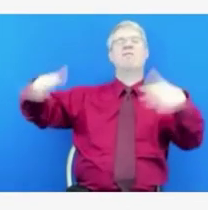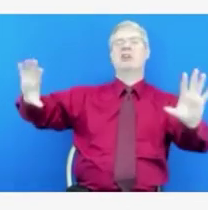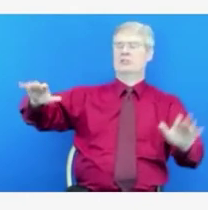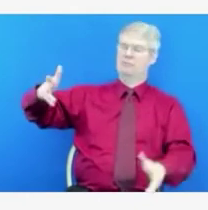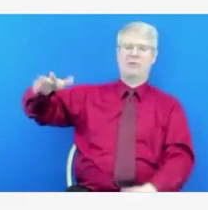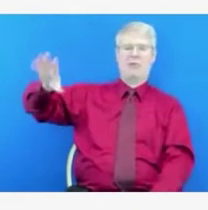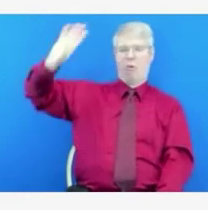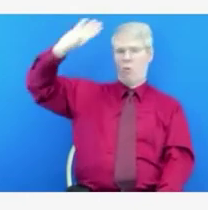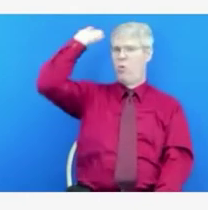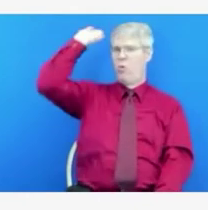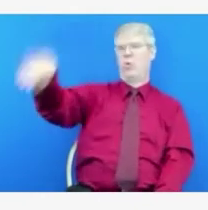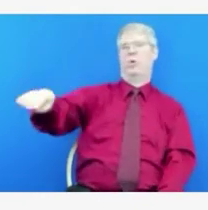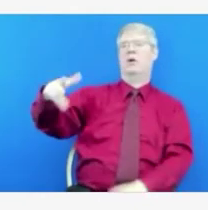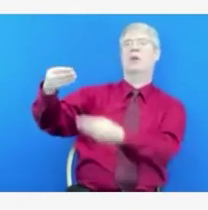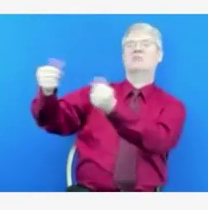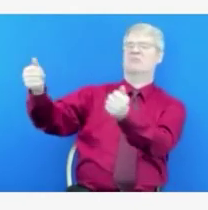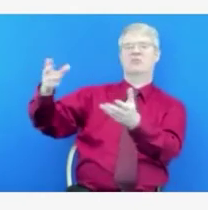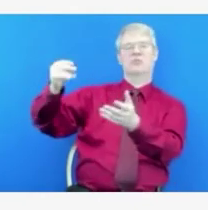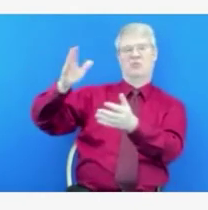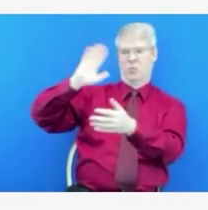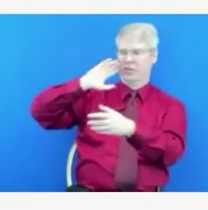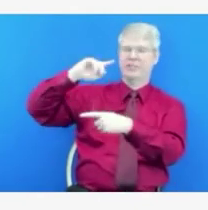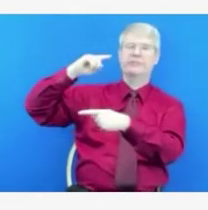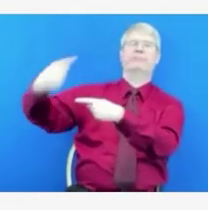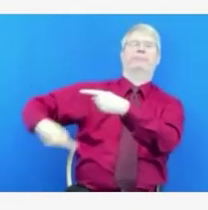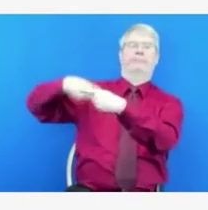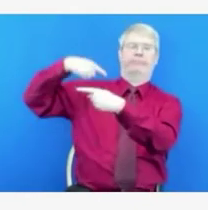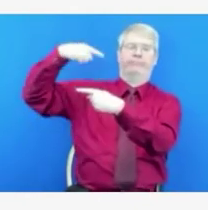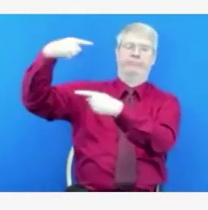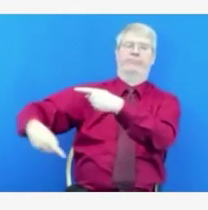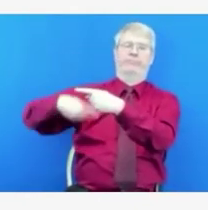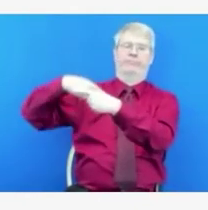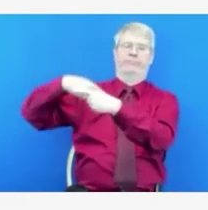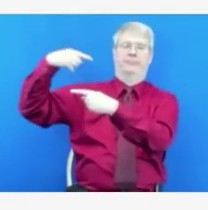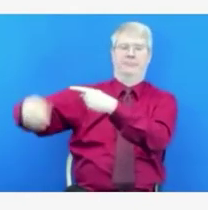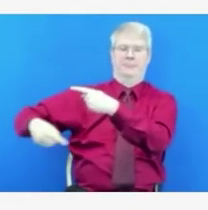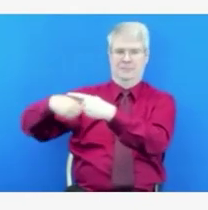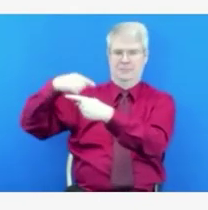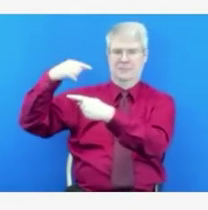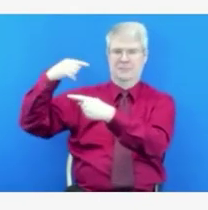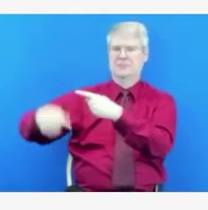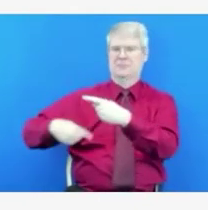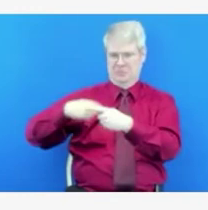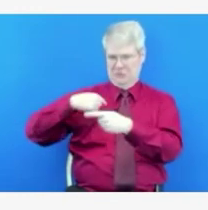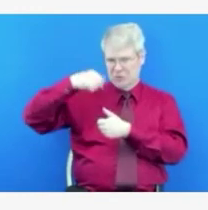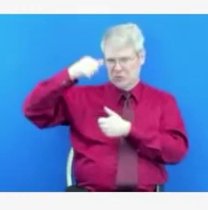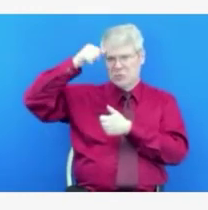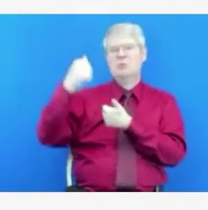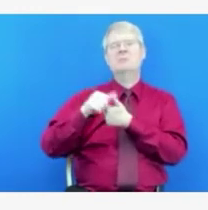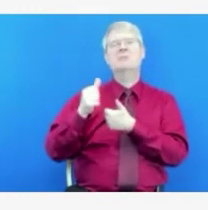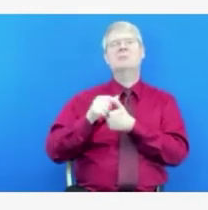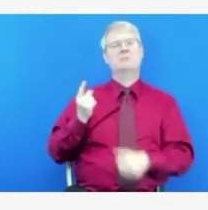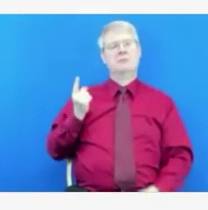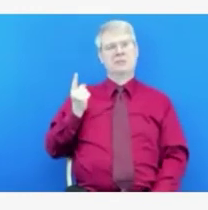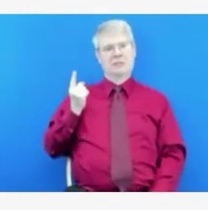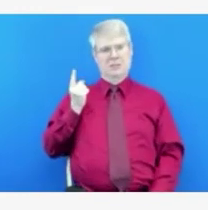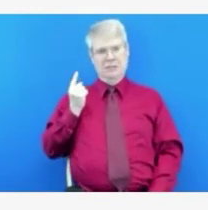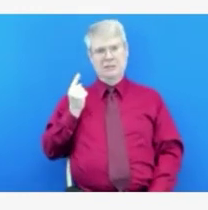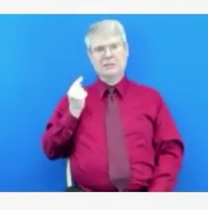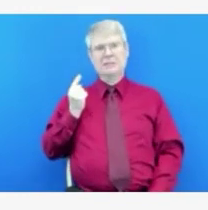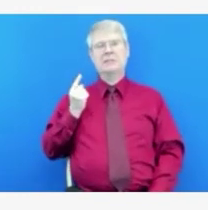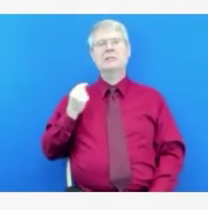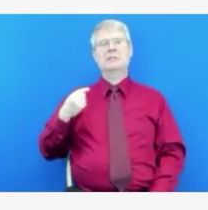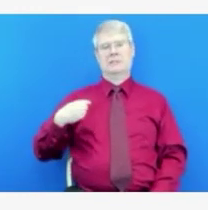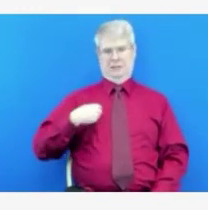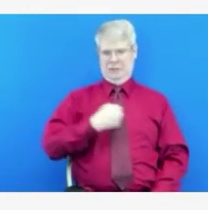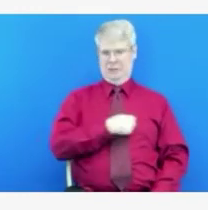that that day was the D-Day in the battle against coronavirus. And sadly, today I'm here